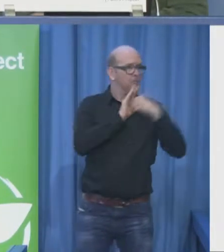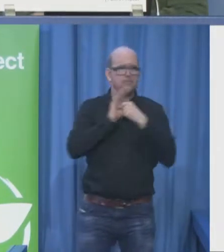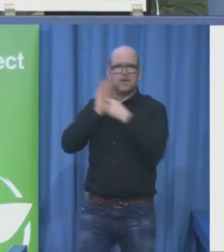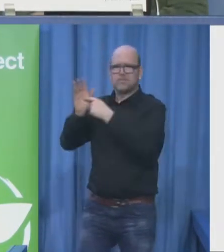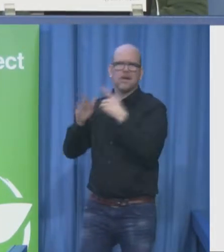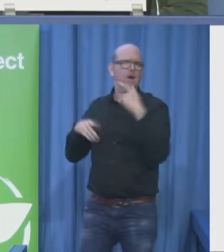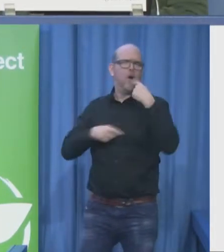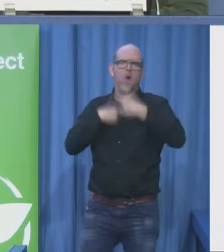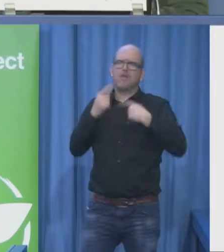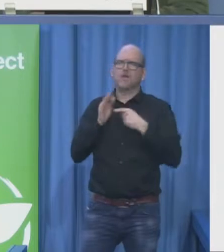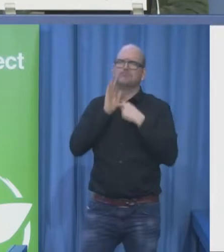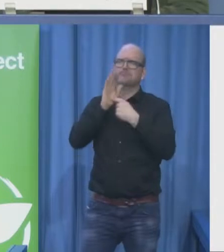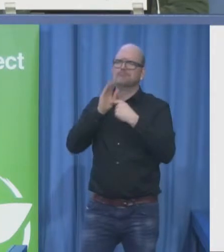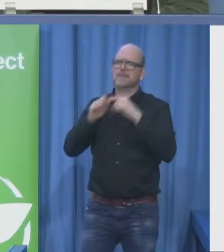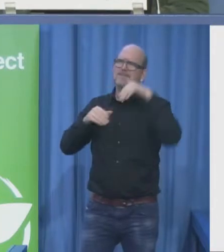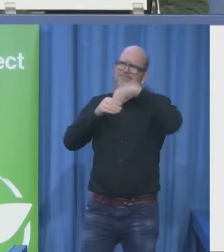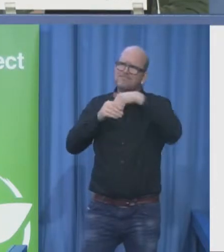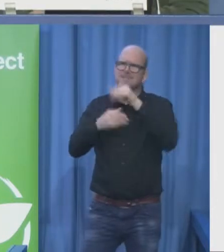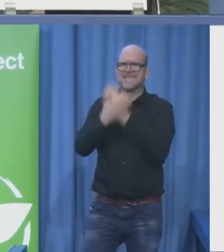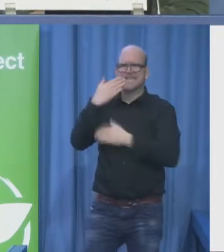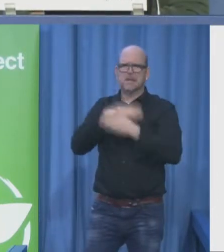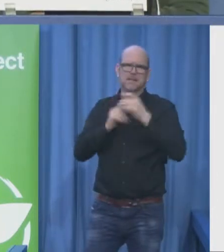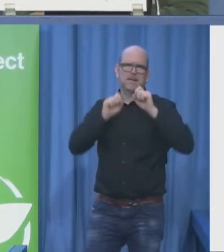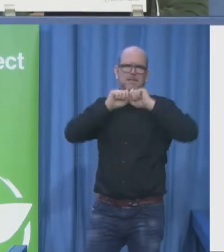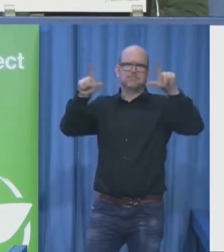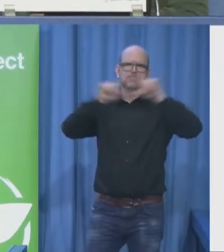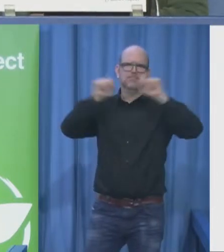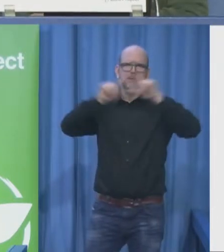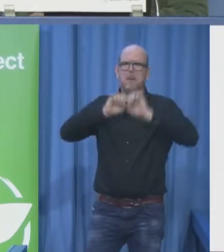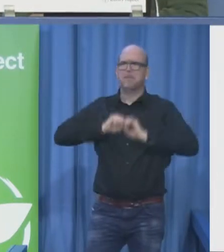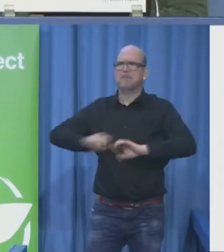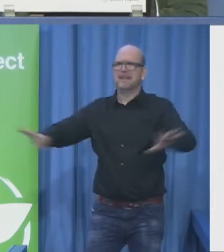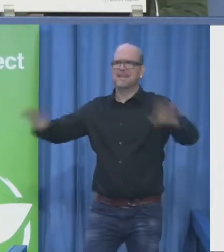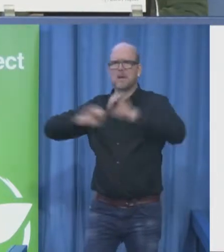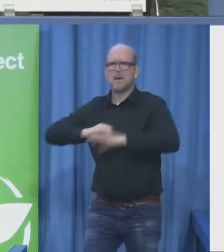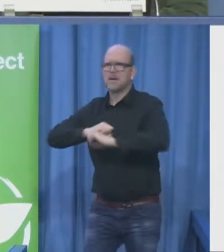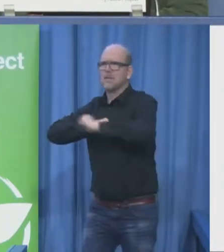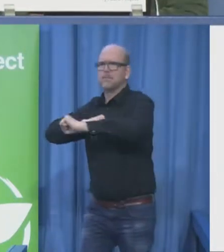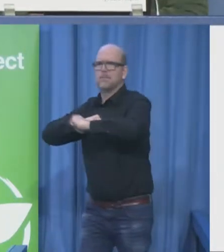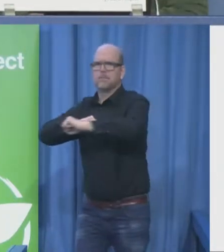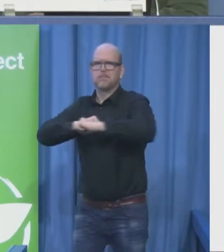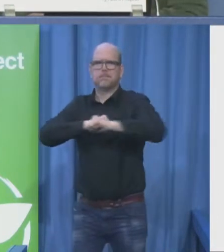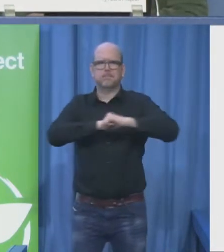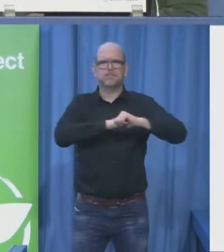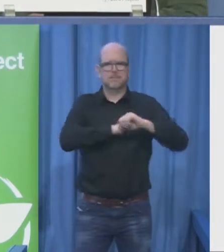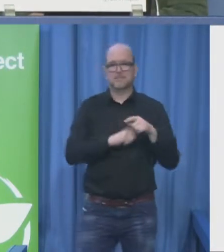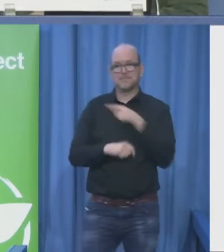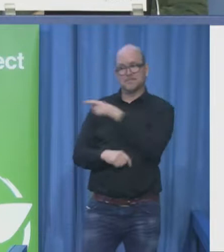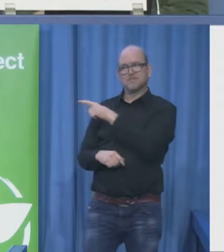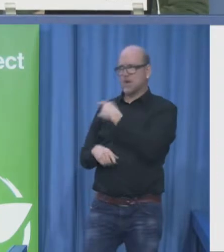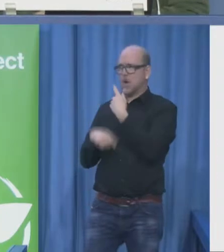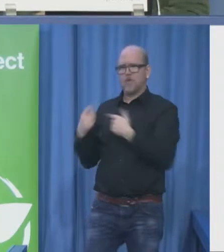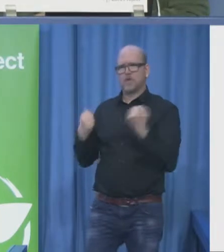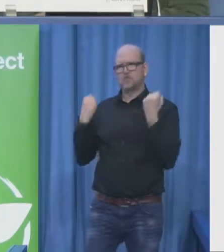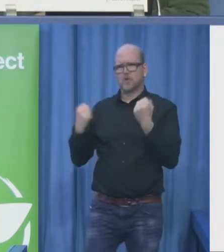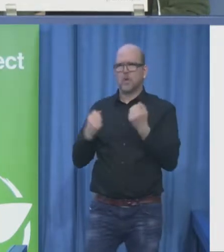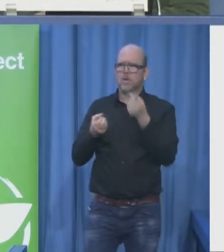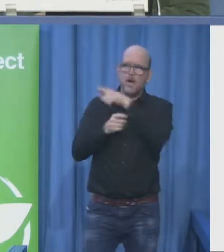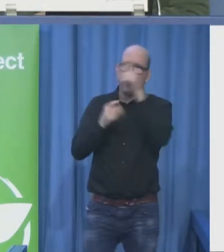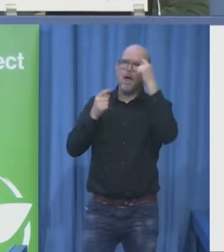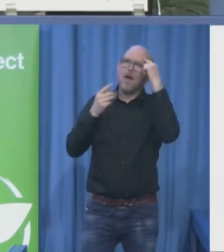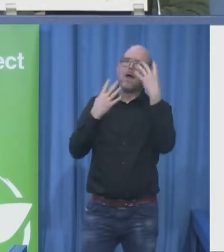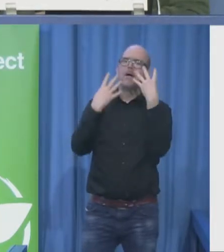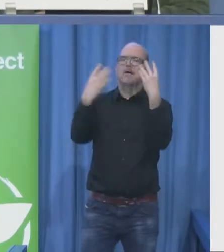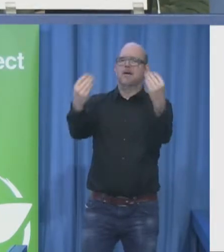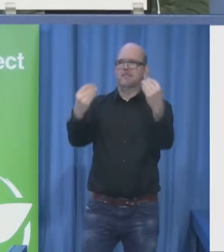broadcaster in a thought leadership mode that's actually shifting society in the direction that i know we would all want society to